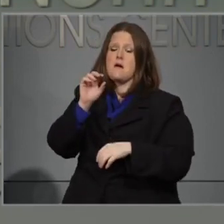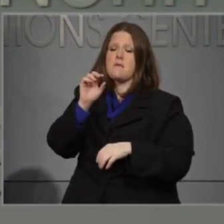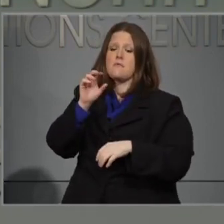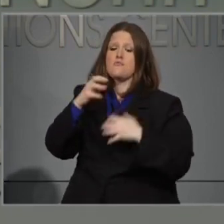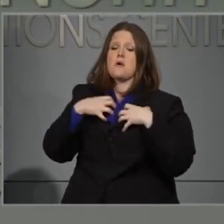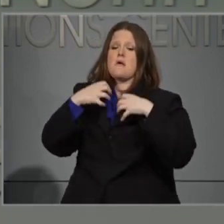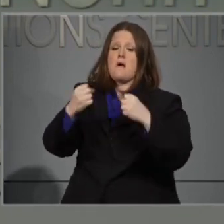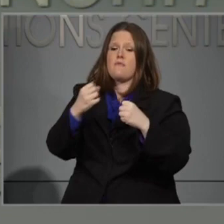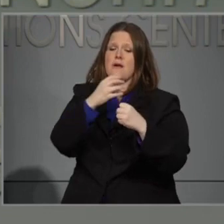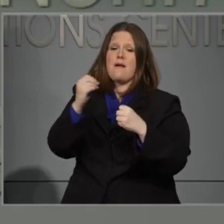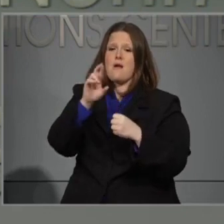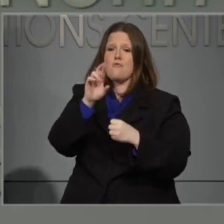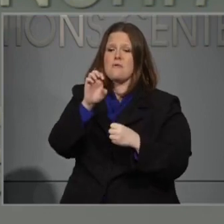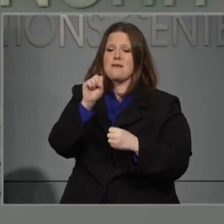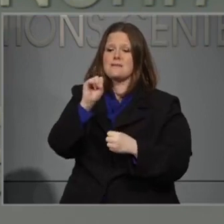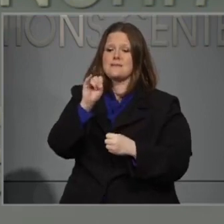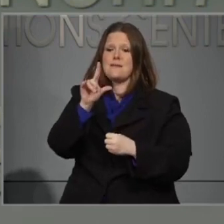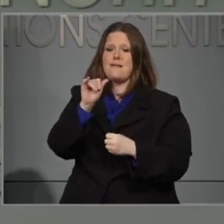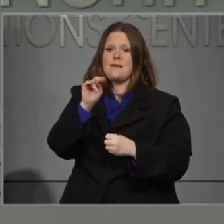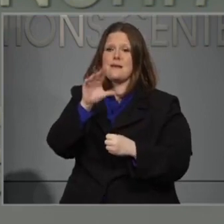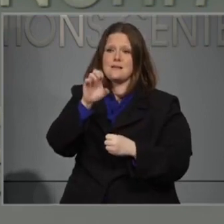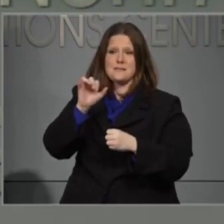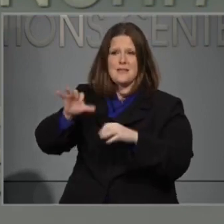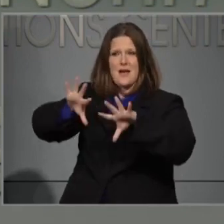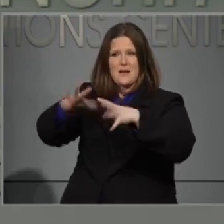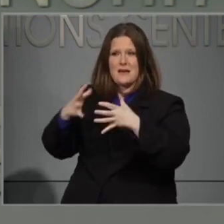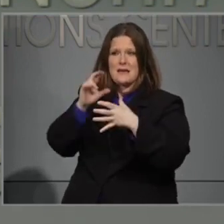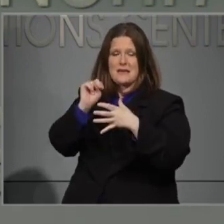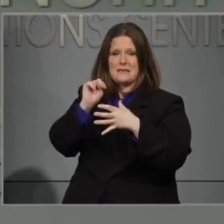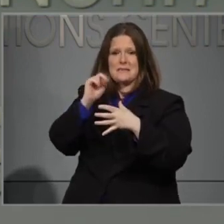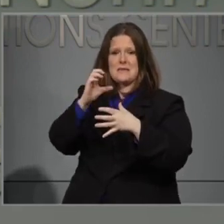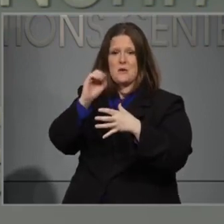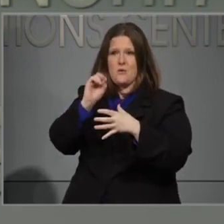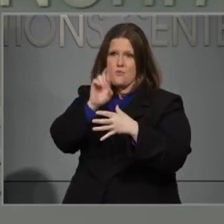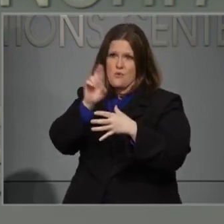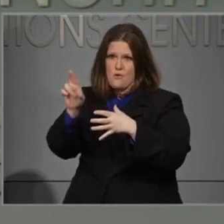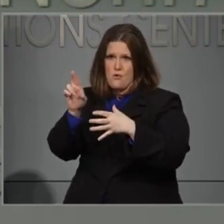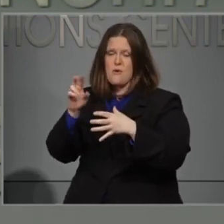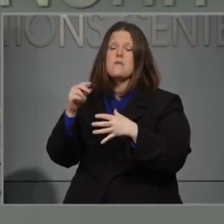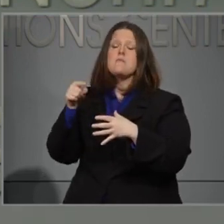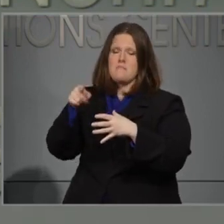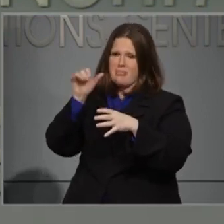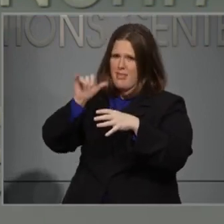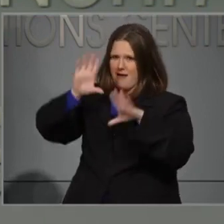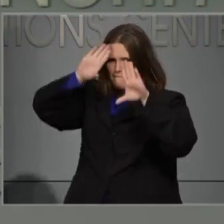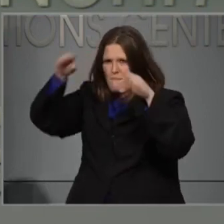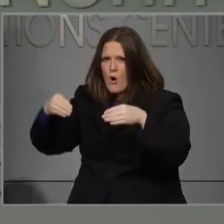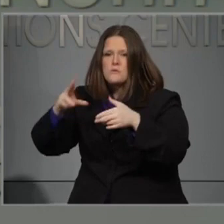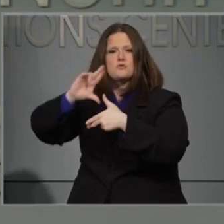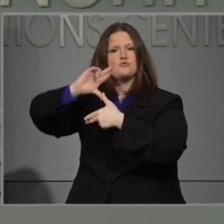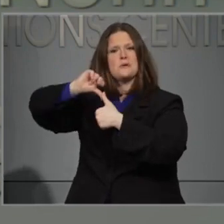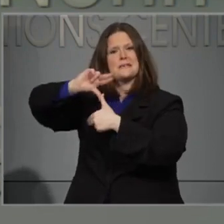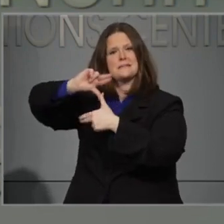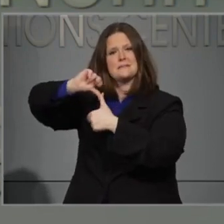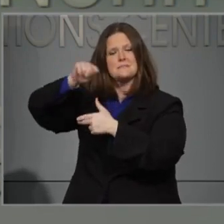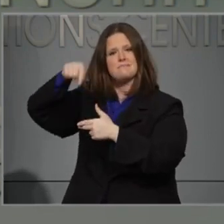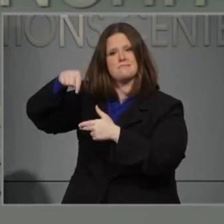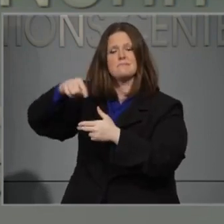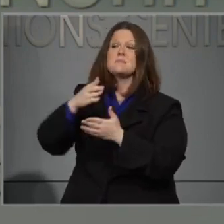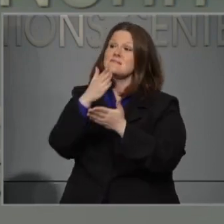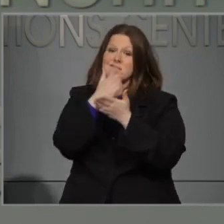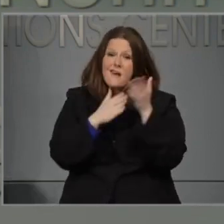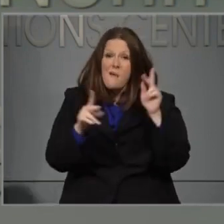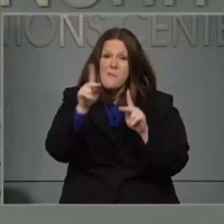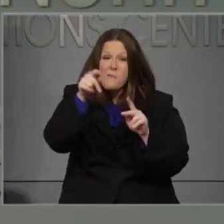remains focused on another response, recovery from hurricanes. Some North Carolinians in their communities are